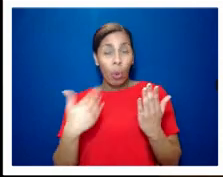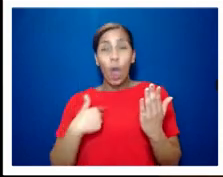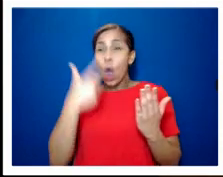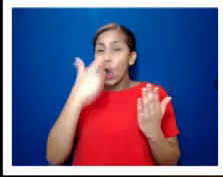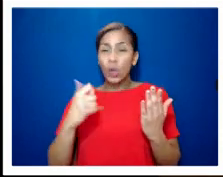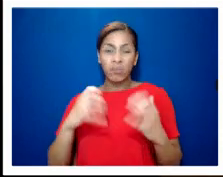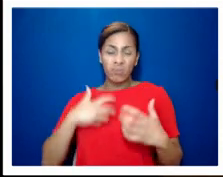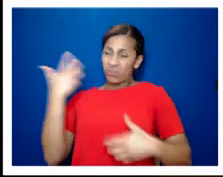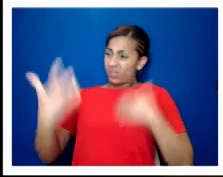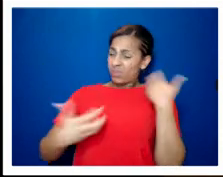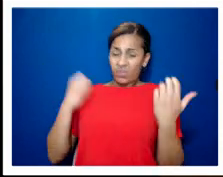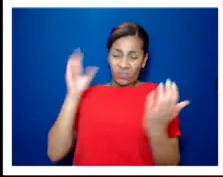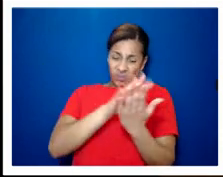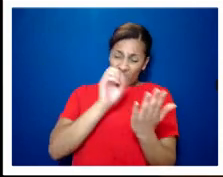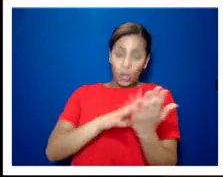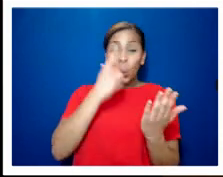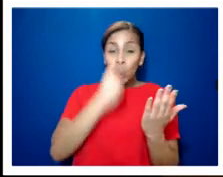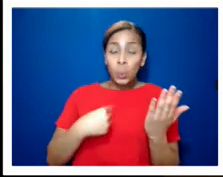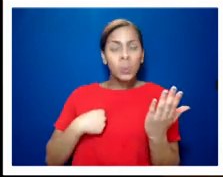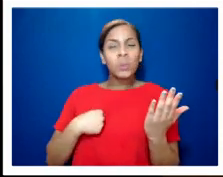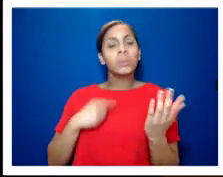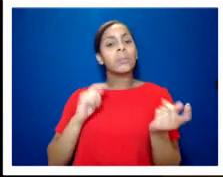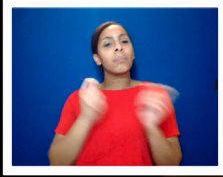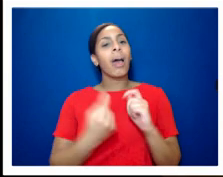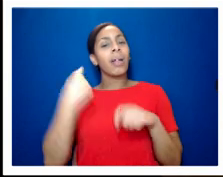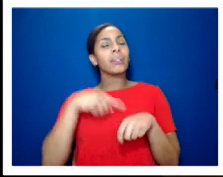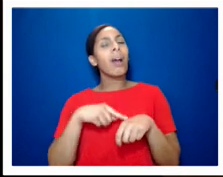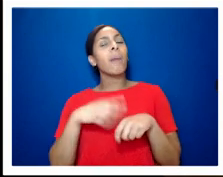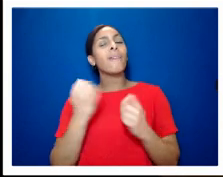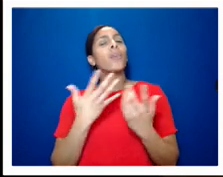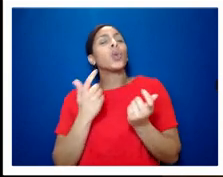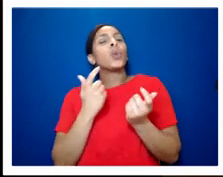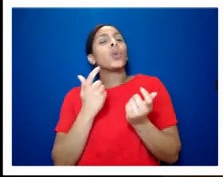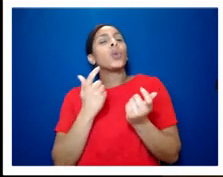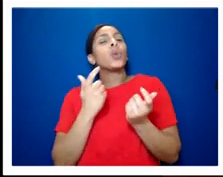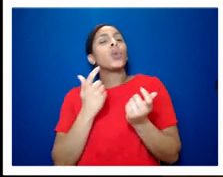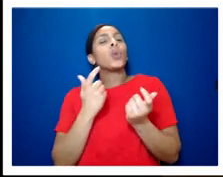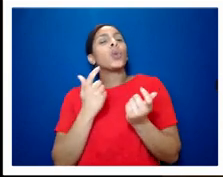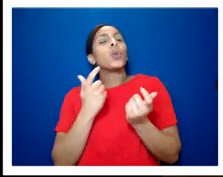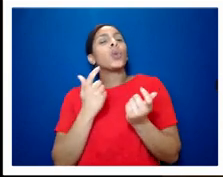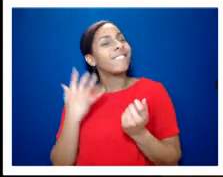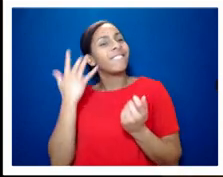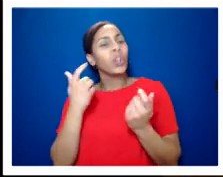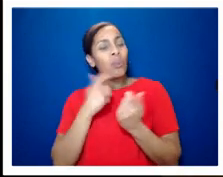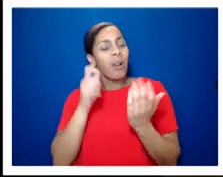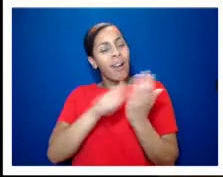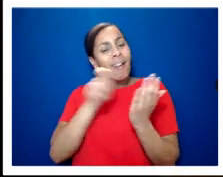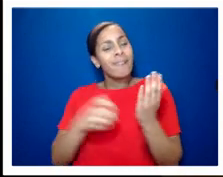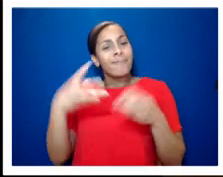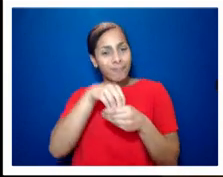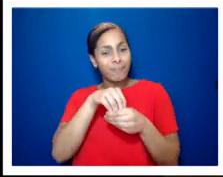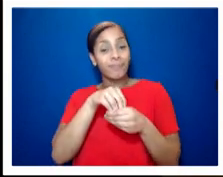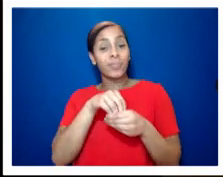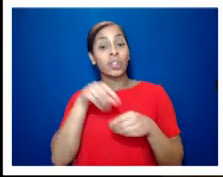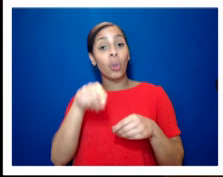there is a lot of humor um around at the time um when i was writing um the book and the title